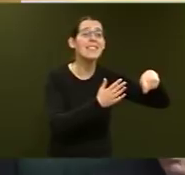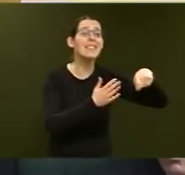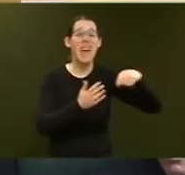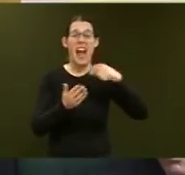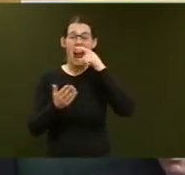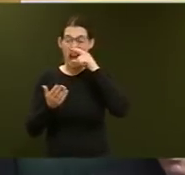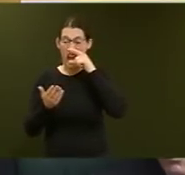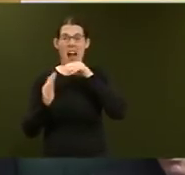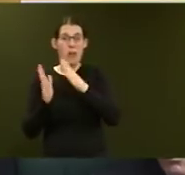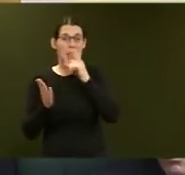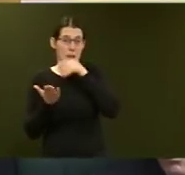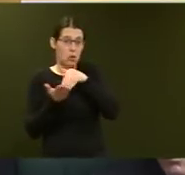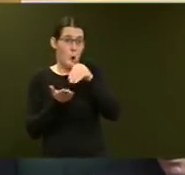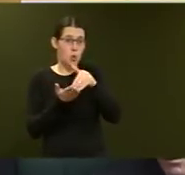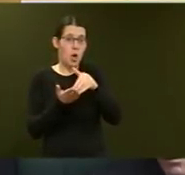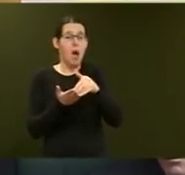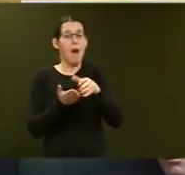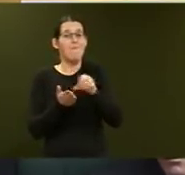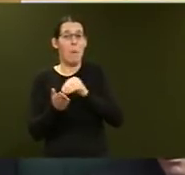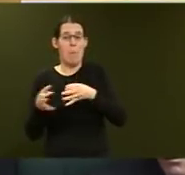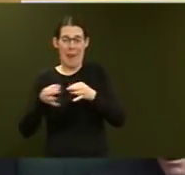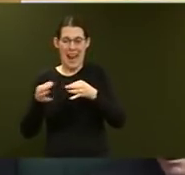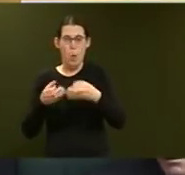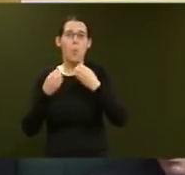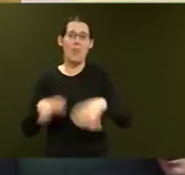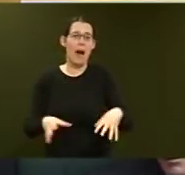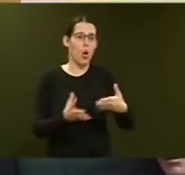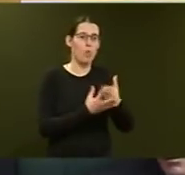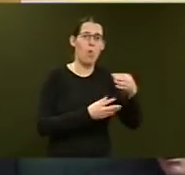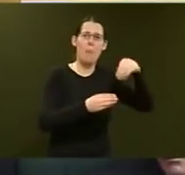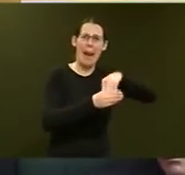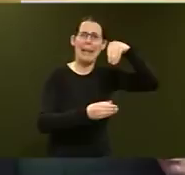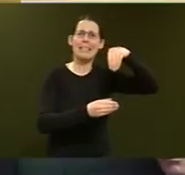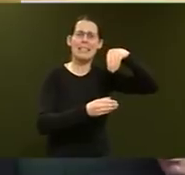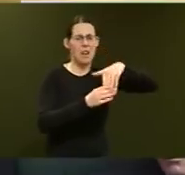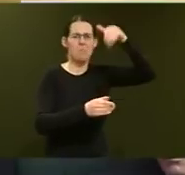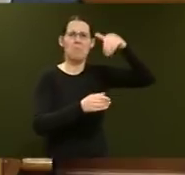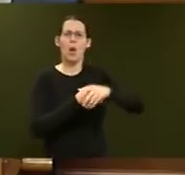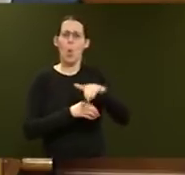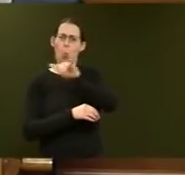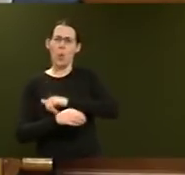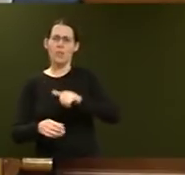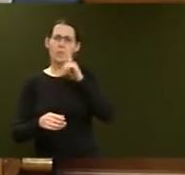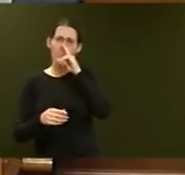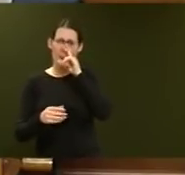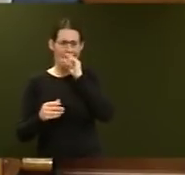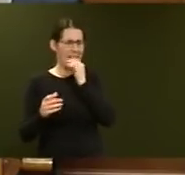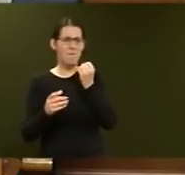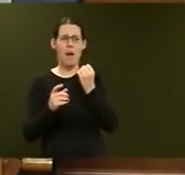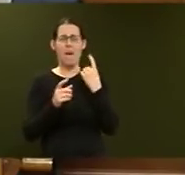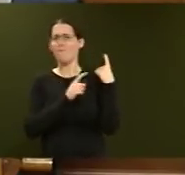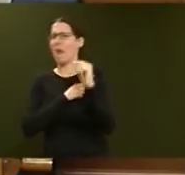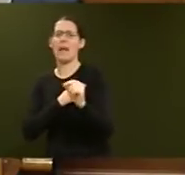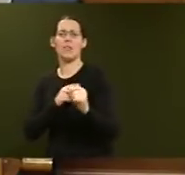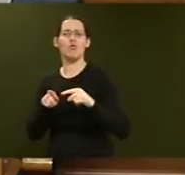properties going through a ballot, which buyers are going to get this fast-track option? In the planning for the sales